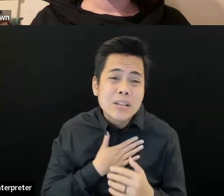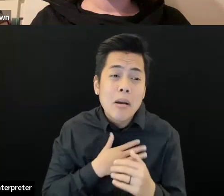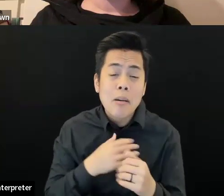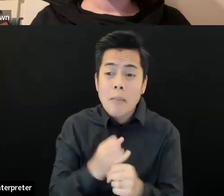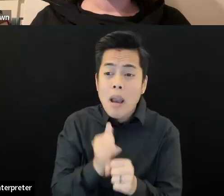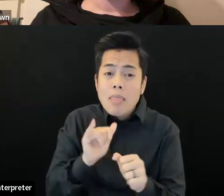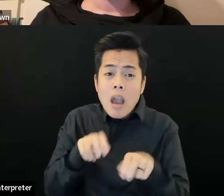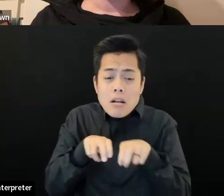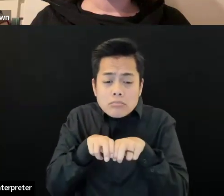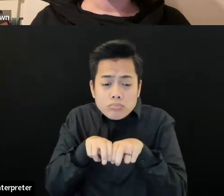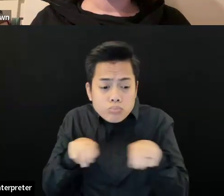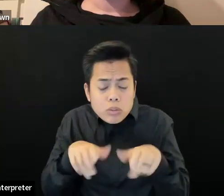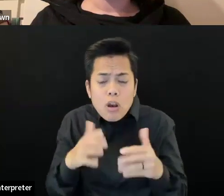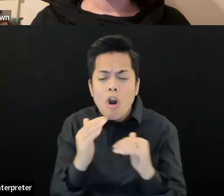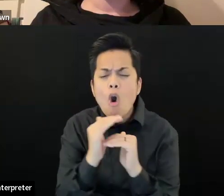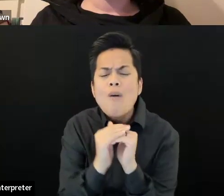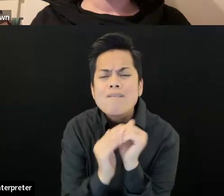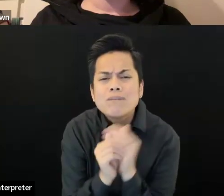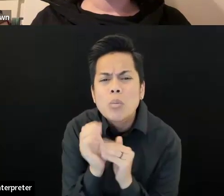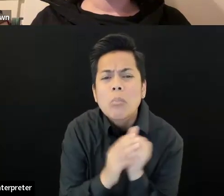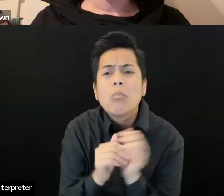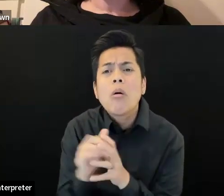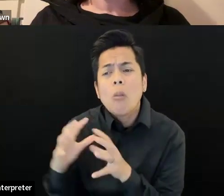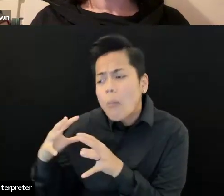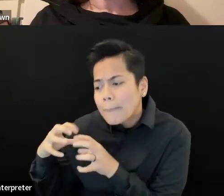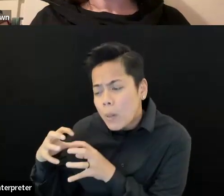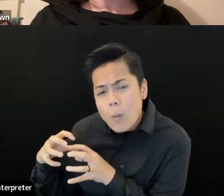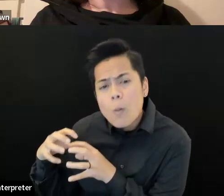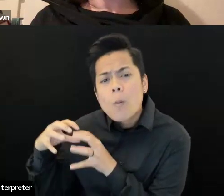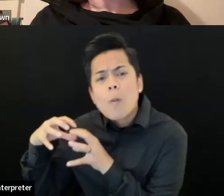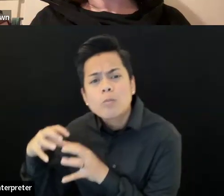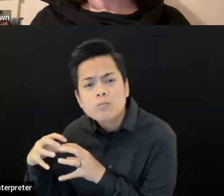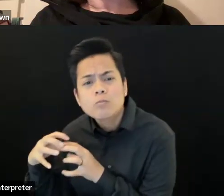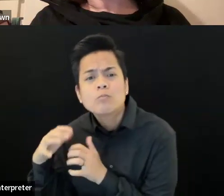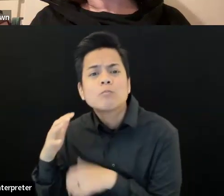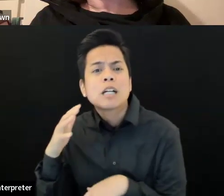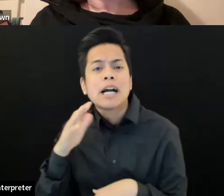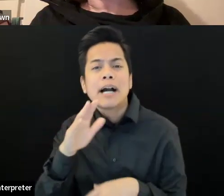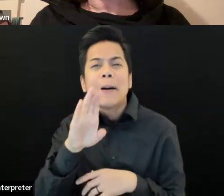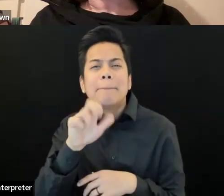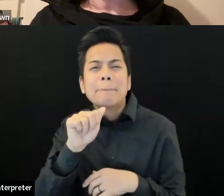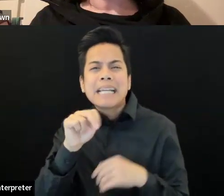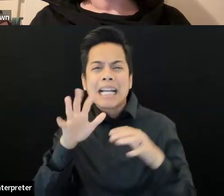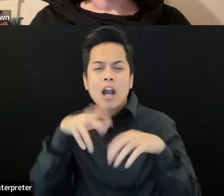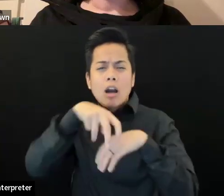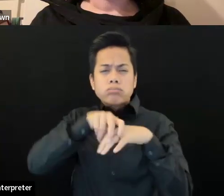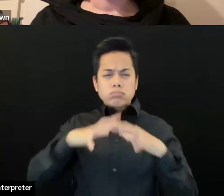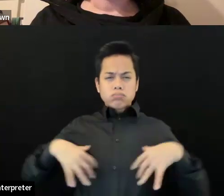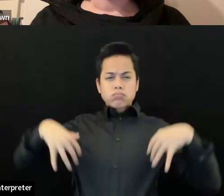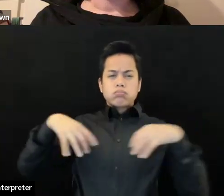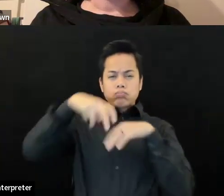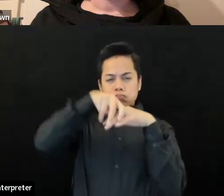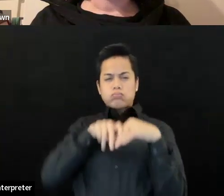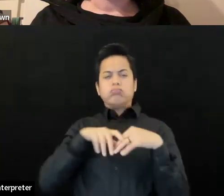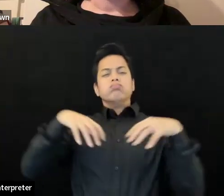couches, pillows, bead pillows, things that are not hostile architecture, things that welcome our bodies, which are in